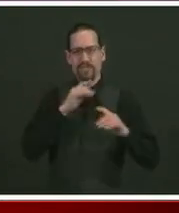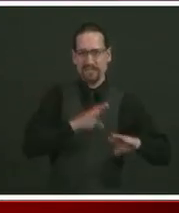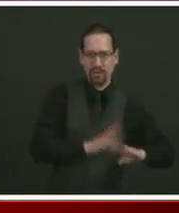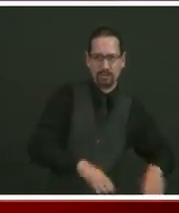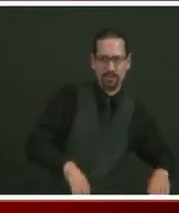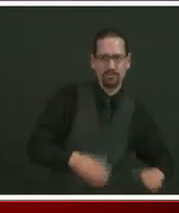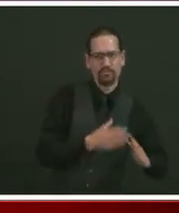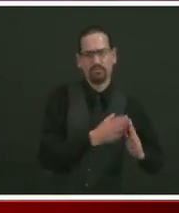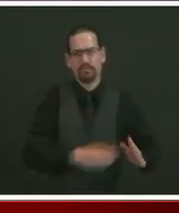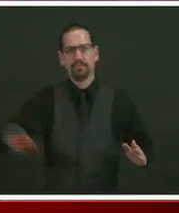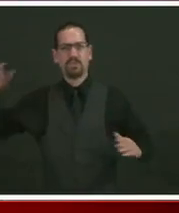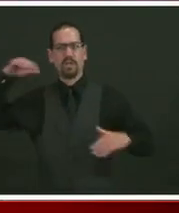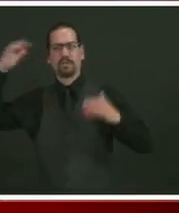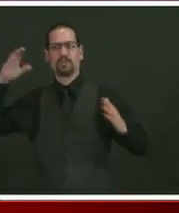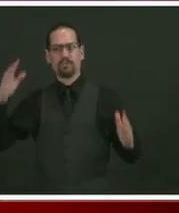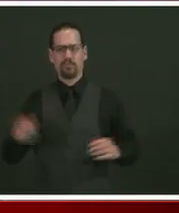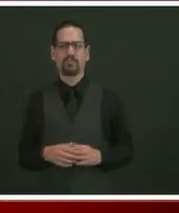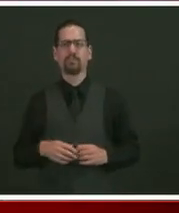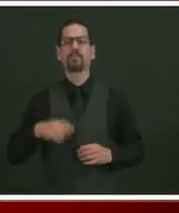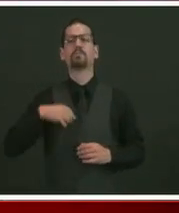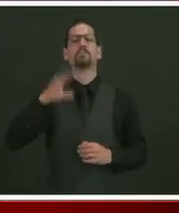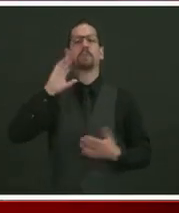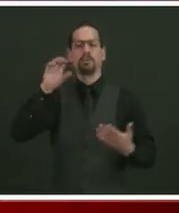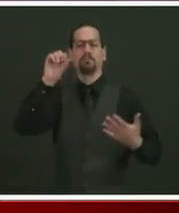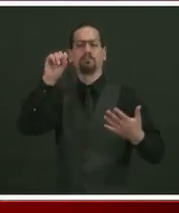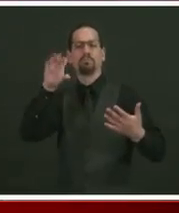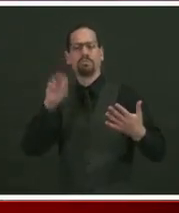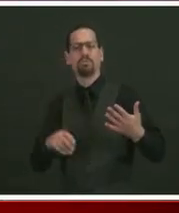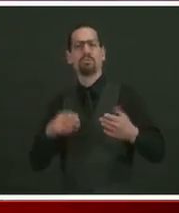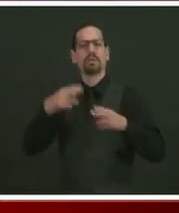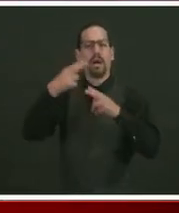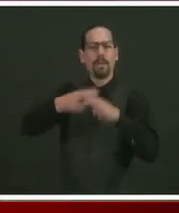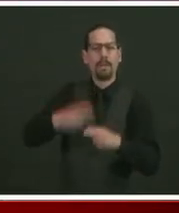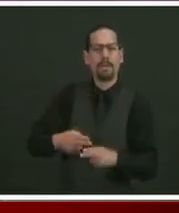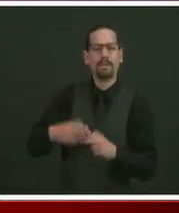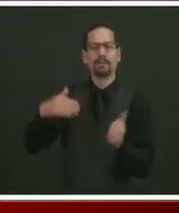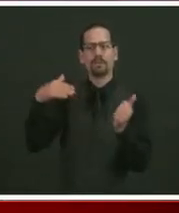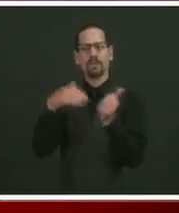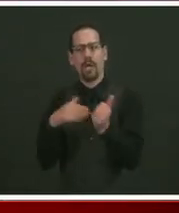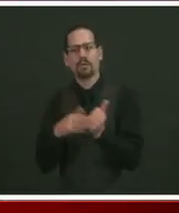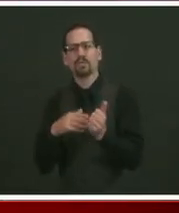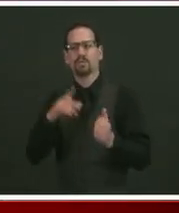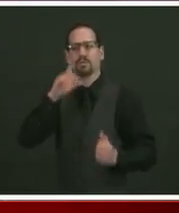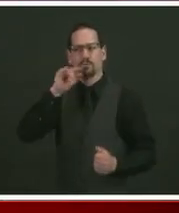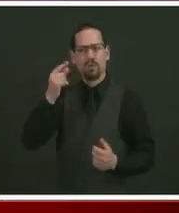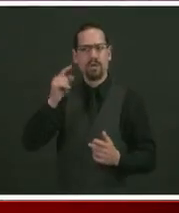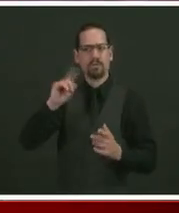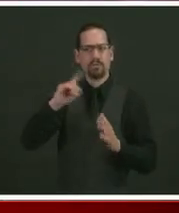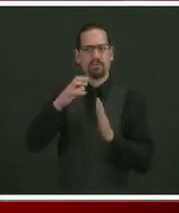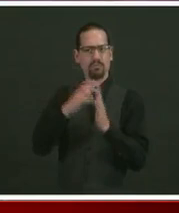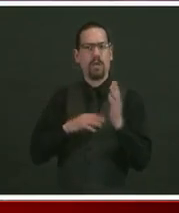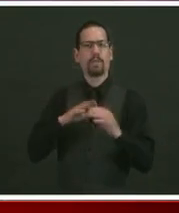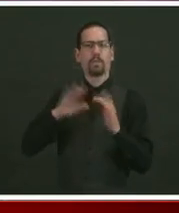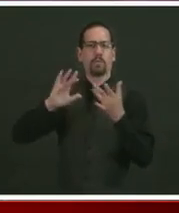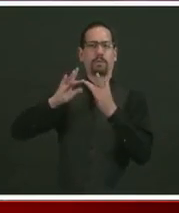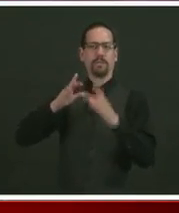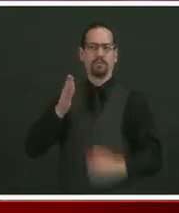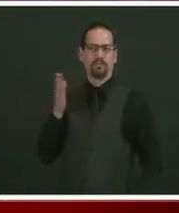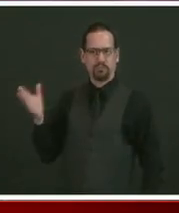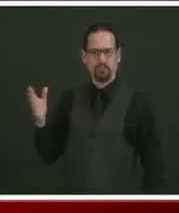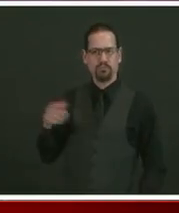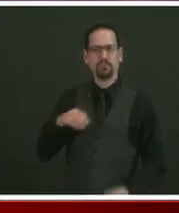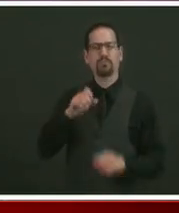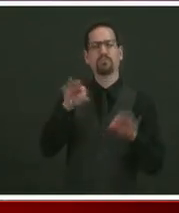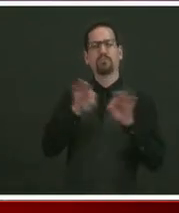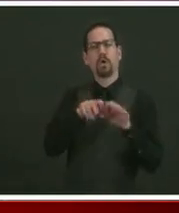pediatricians on their website. And I have tasked this group, I've asked this group to really get a pulse on